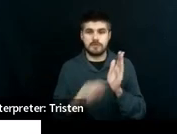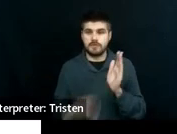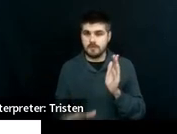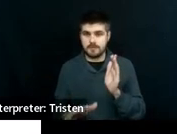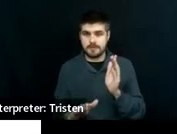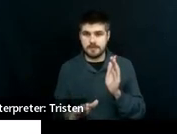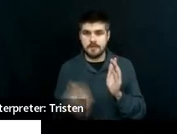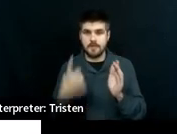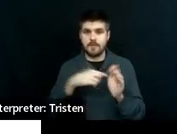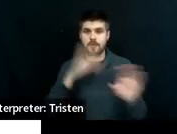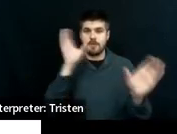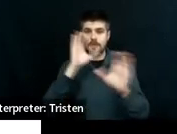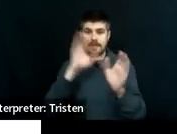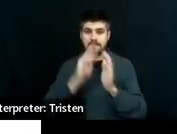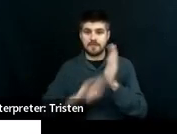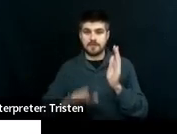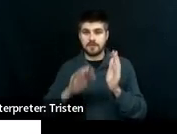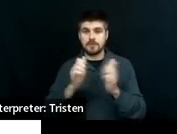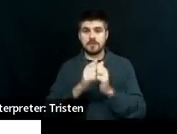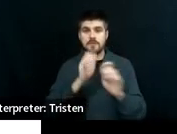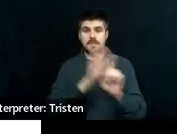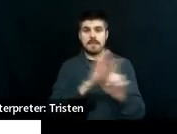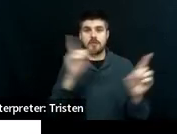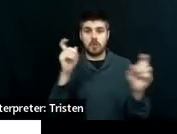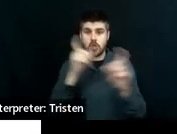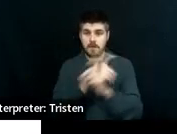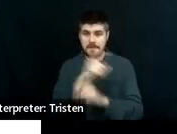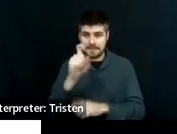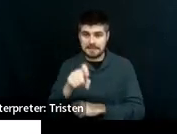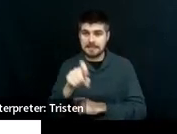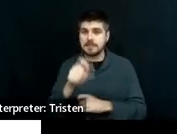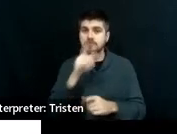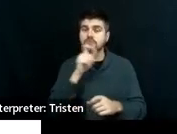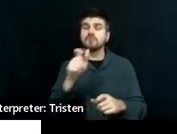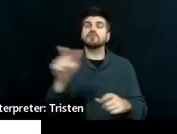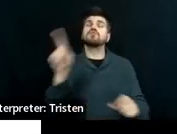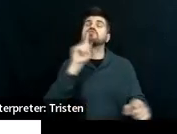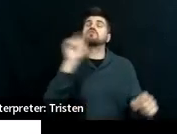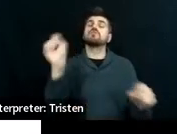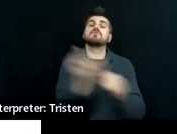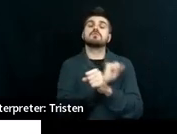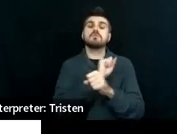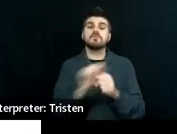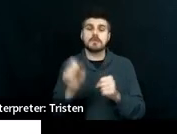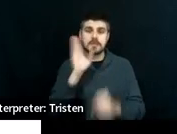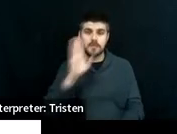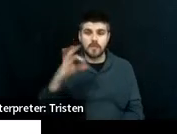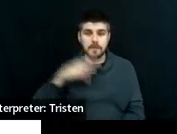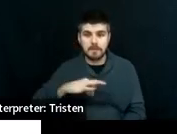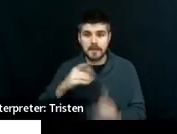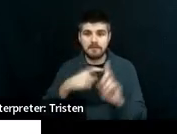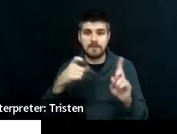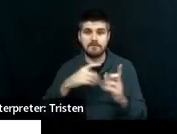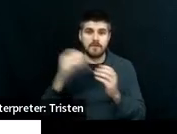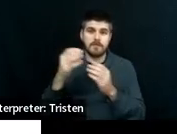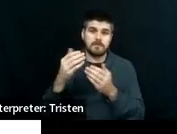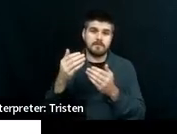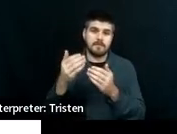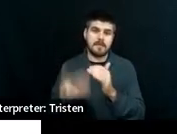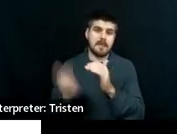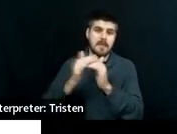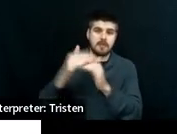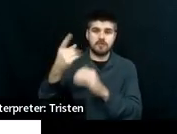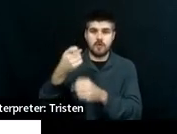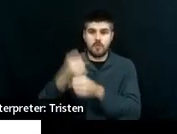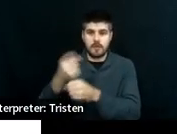students with those complex needs that would truly benefit from an extended year or two.